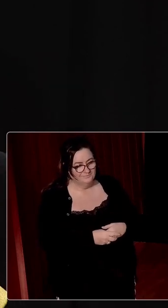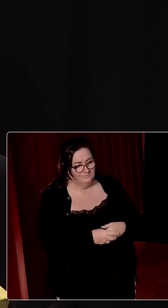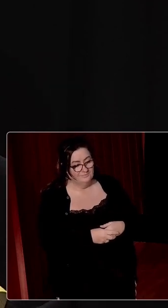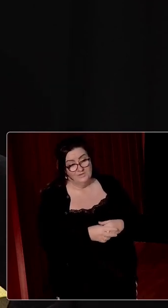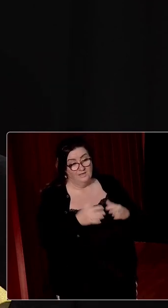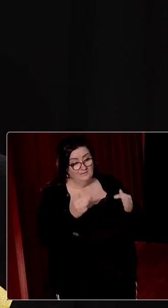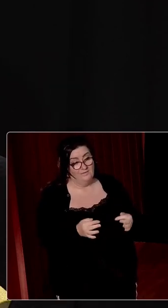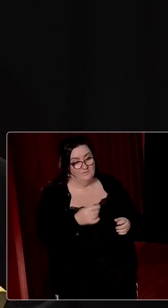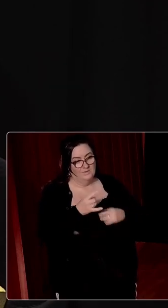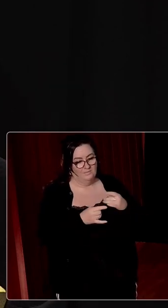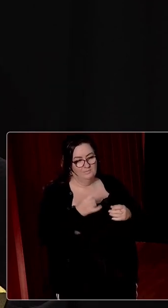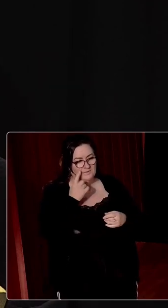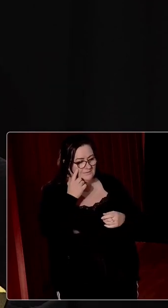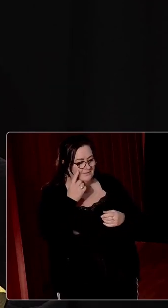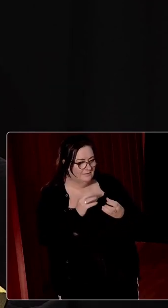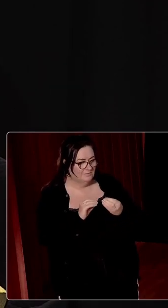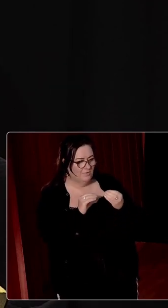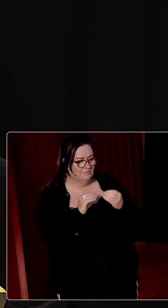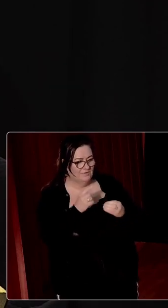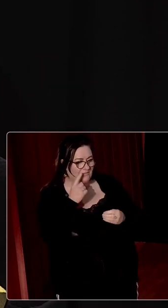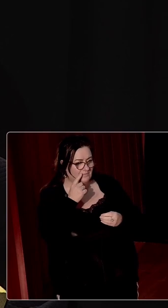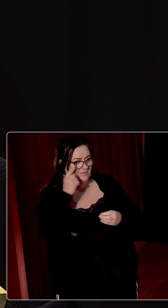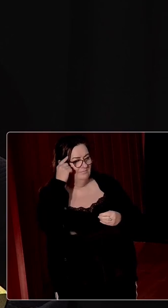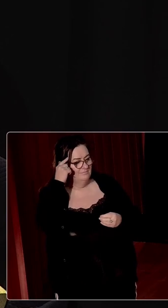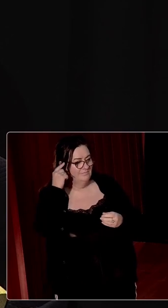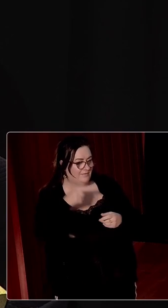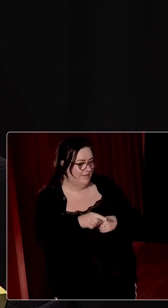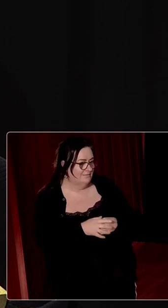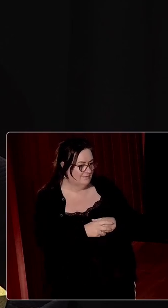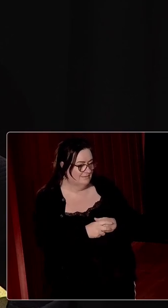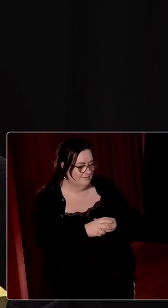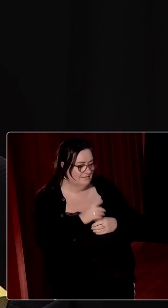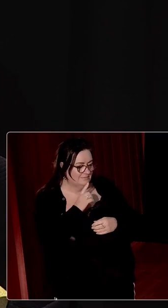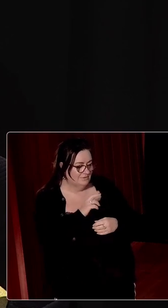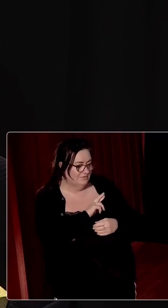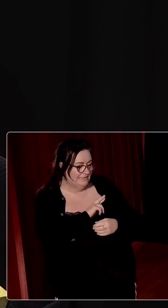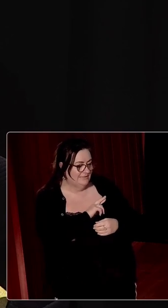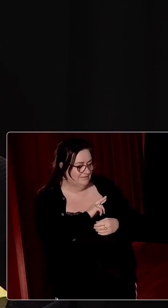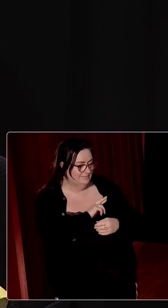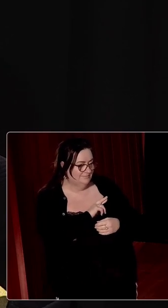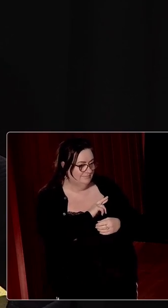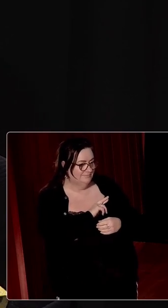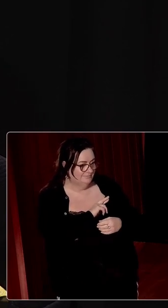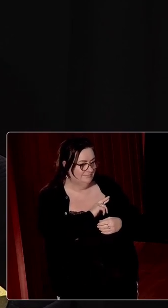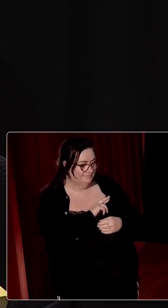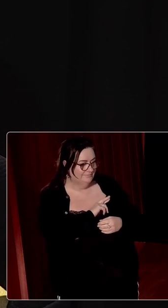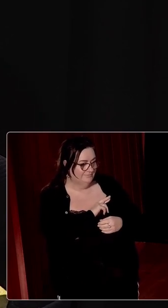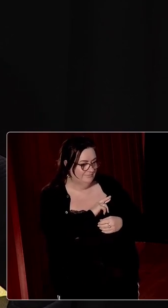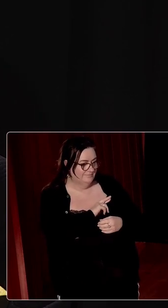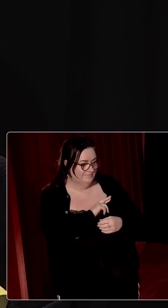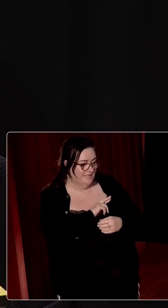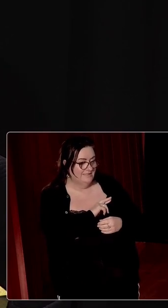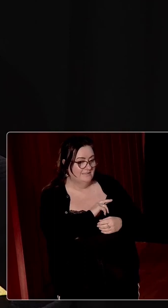the way it developed. And we have to be conscious of that. But it's the extent to which the events